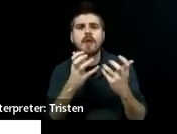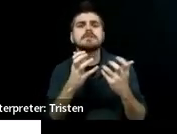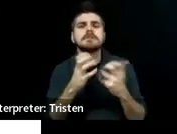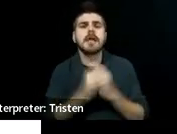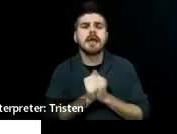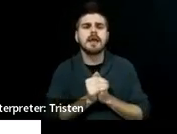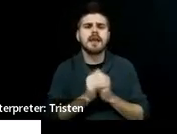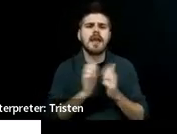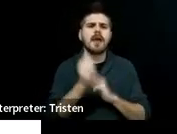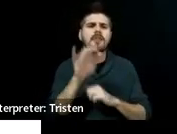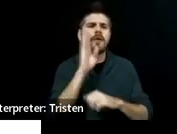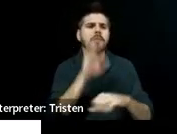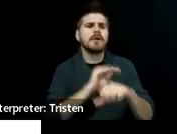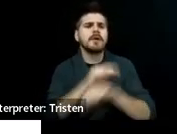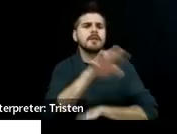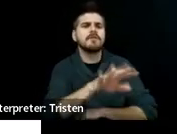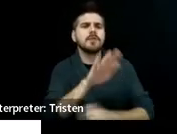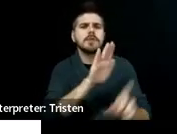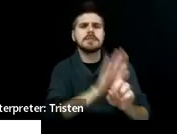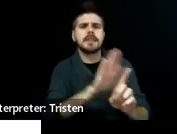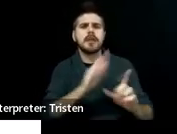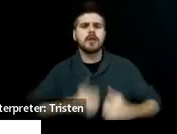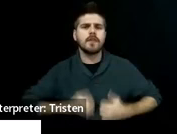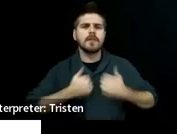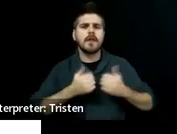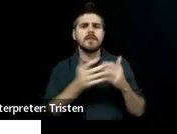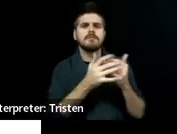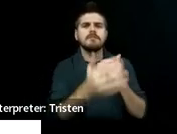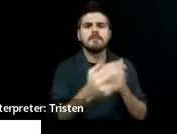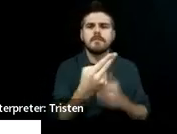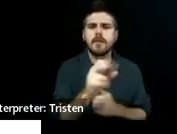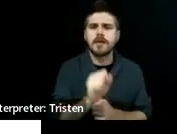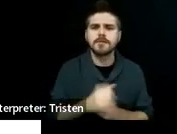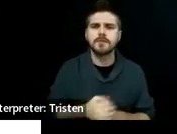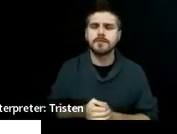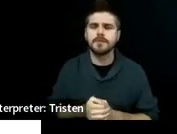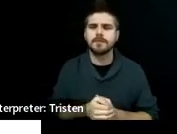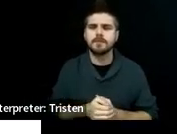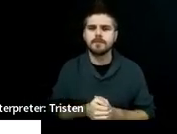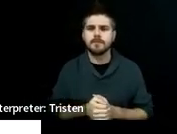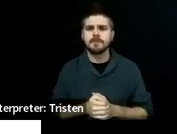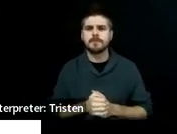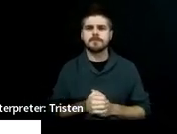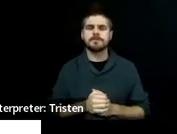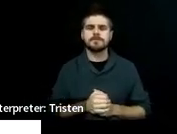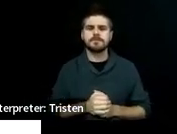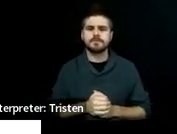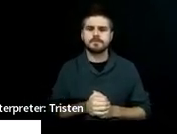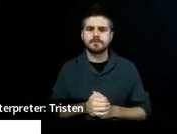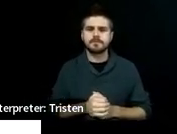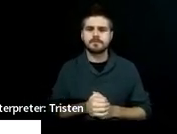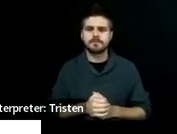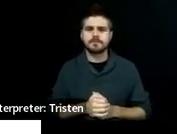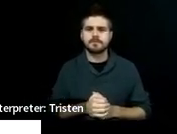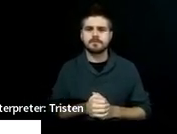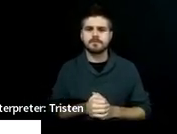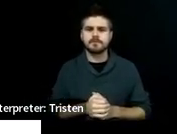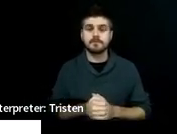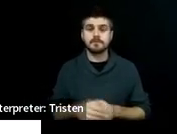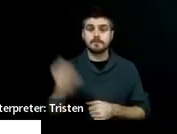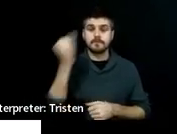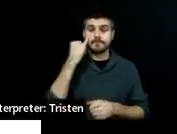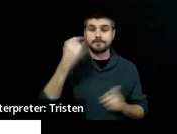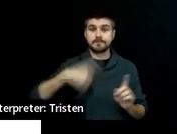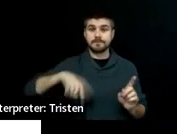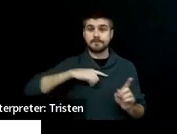know, even as adults, if we were asked to speak about ourselves in a